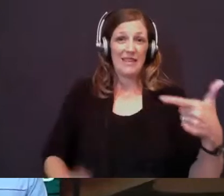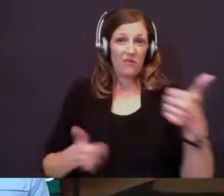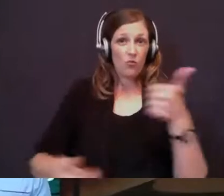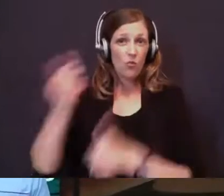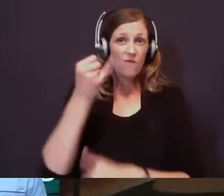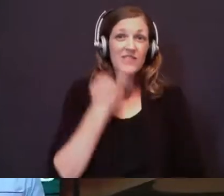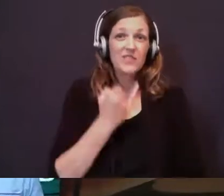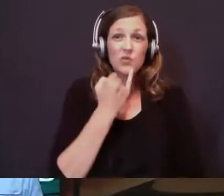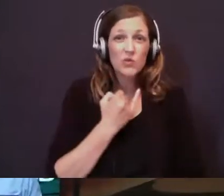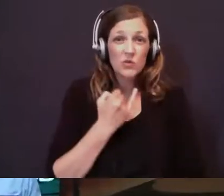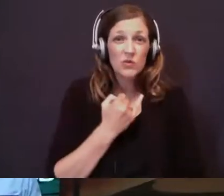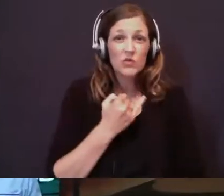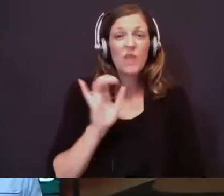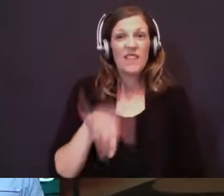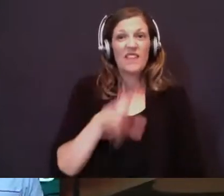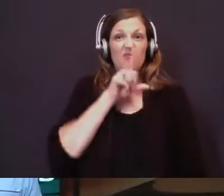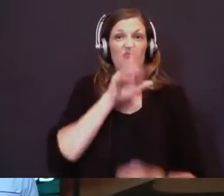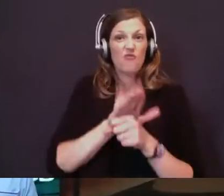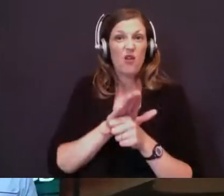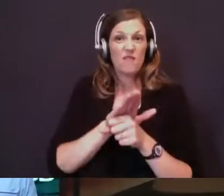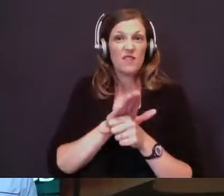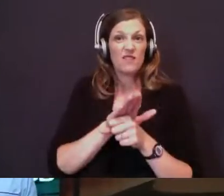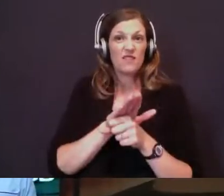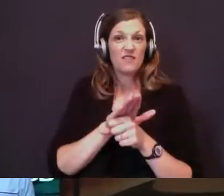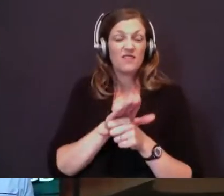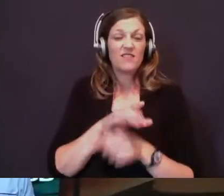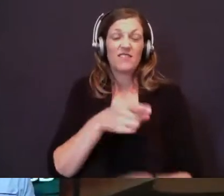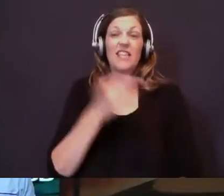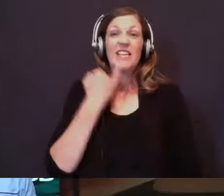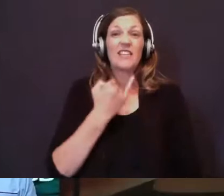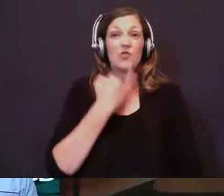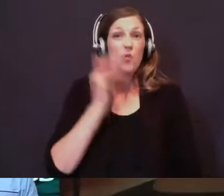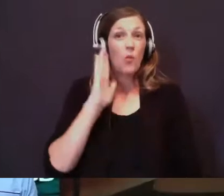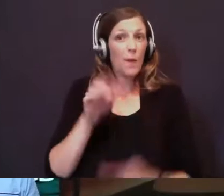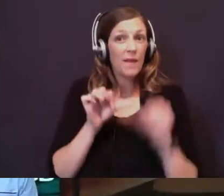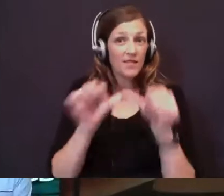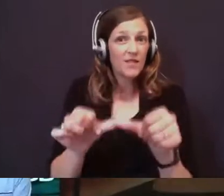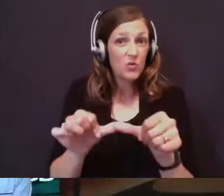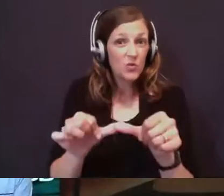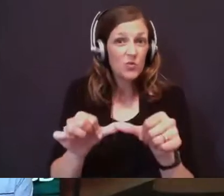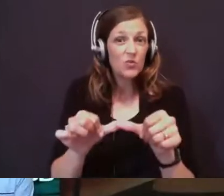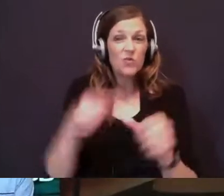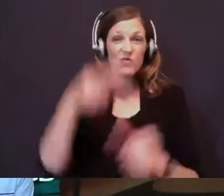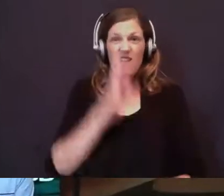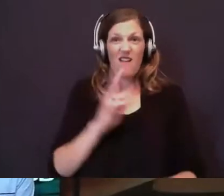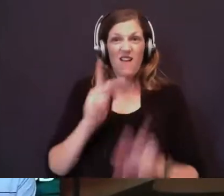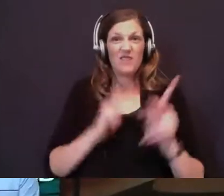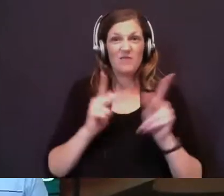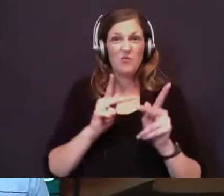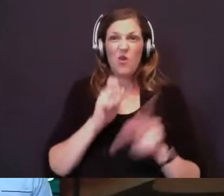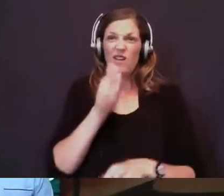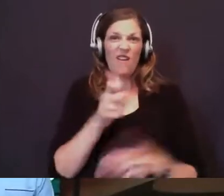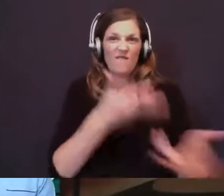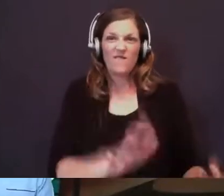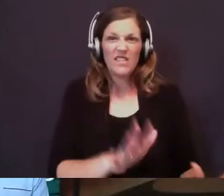So this is a promise to Elijah that Israel is going to continue, that God's people are not done for. Yeah,